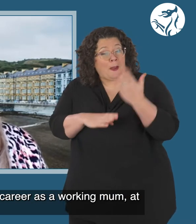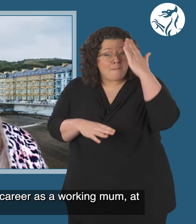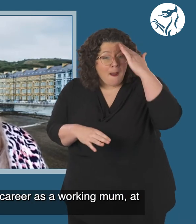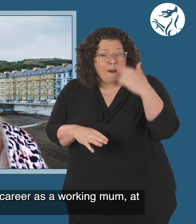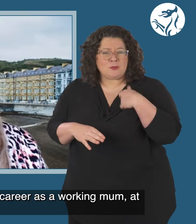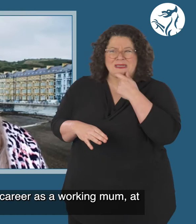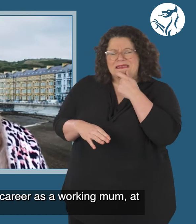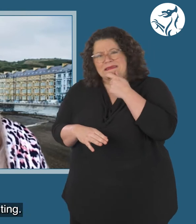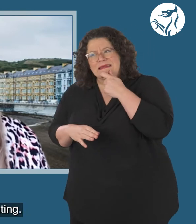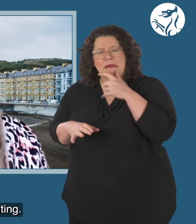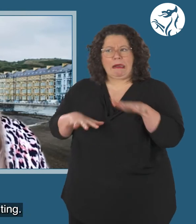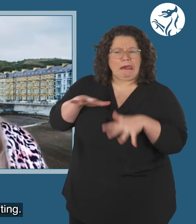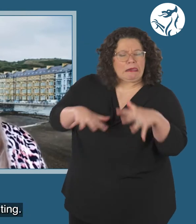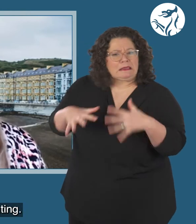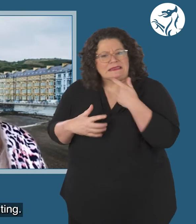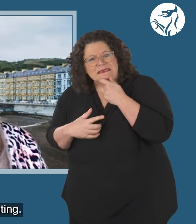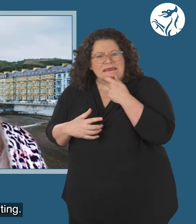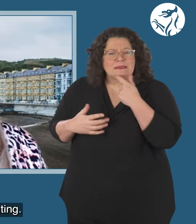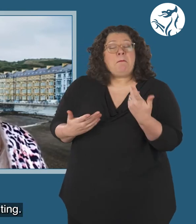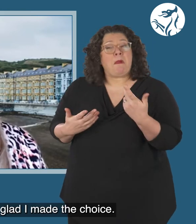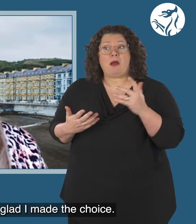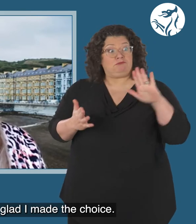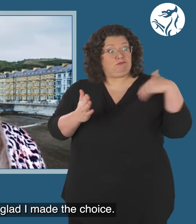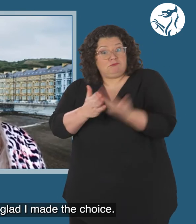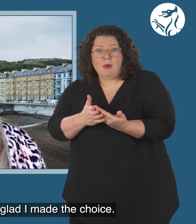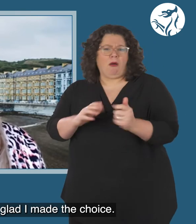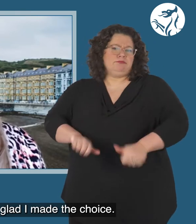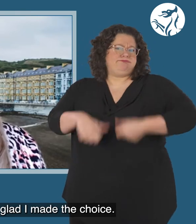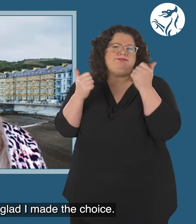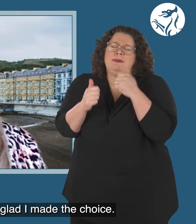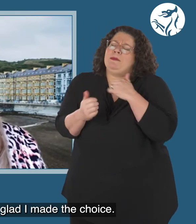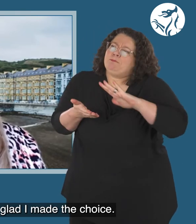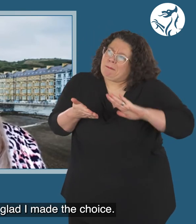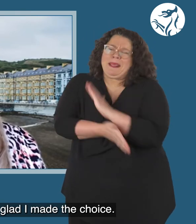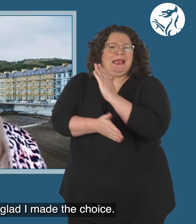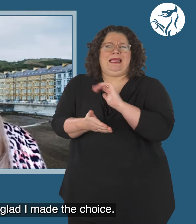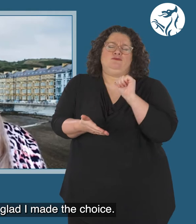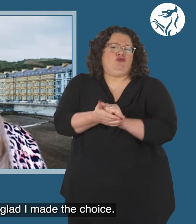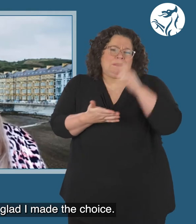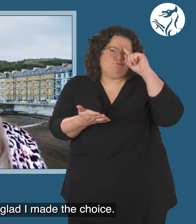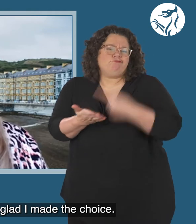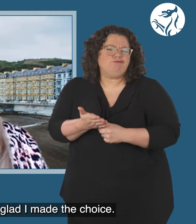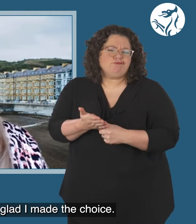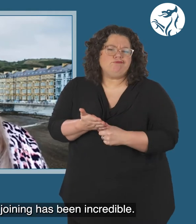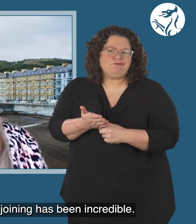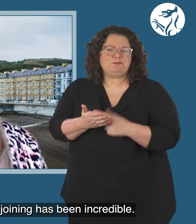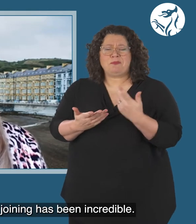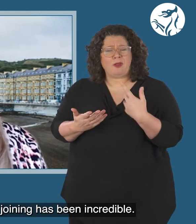a working mum at first, it was daunting. However, since joining, I'm so glad I made the choice. I mean,